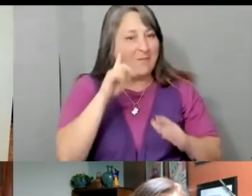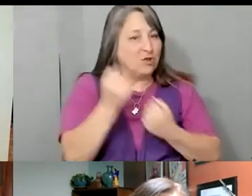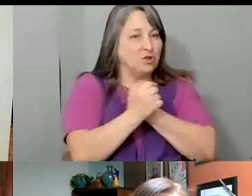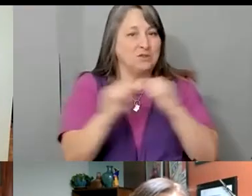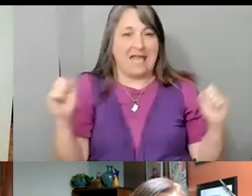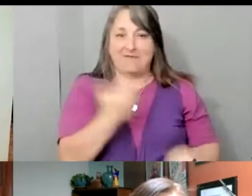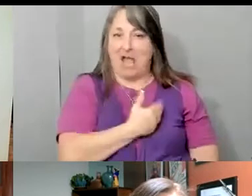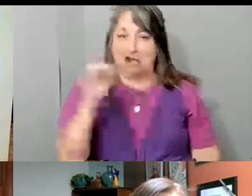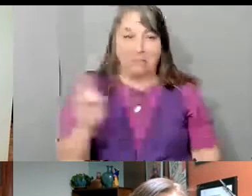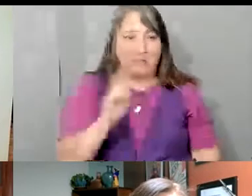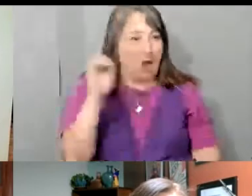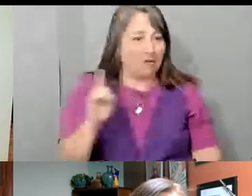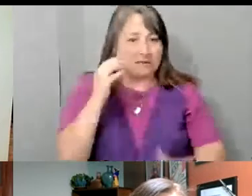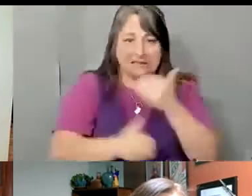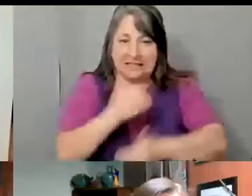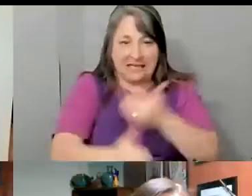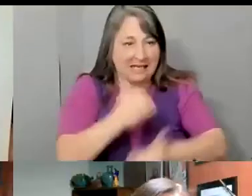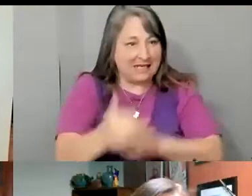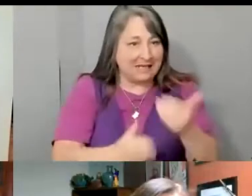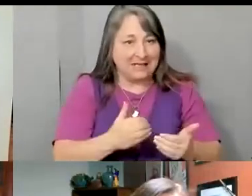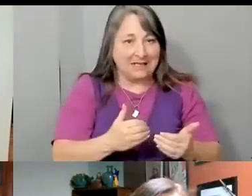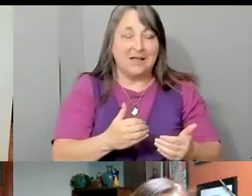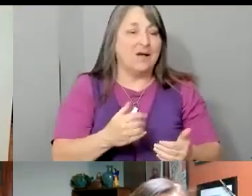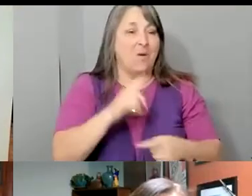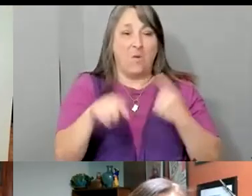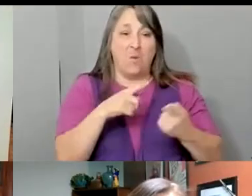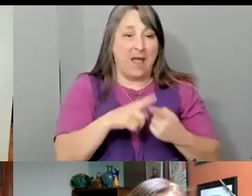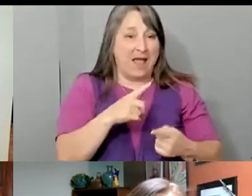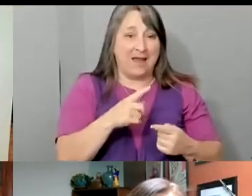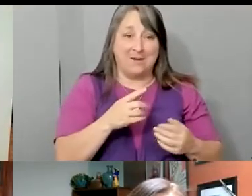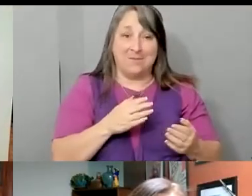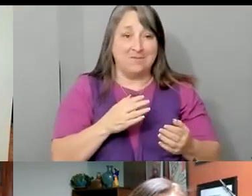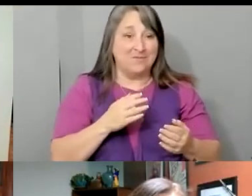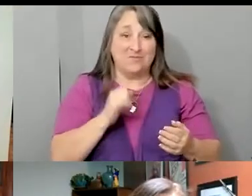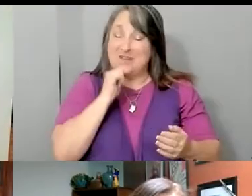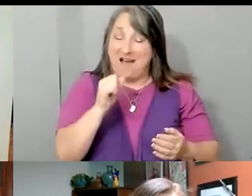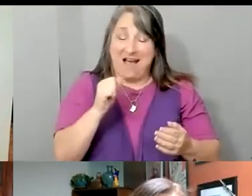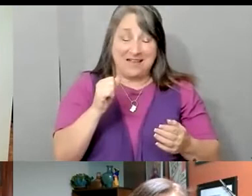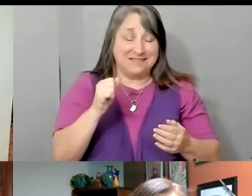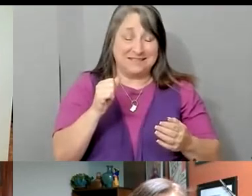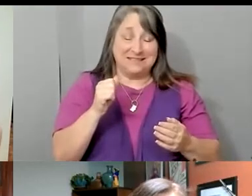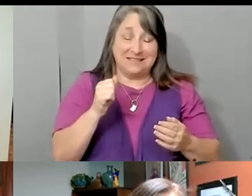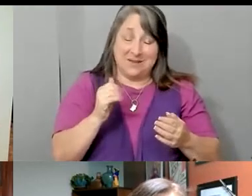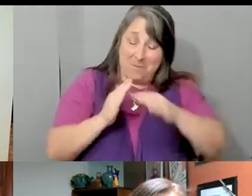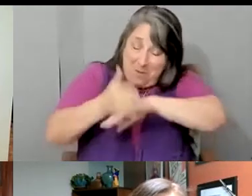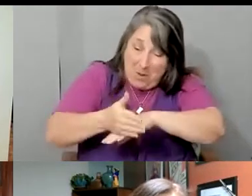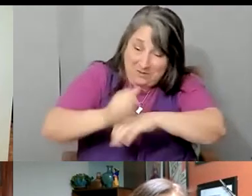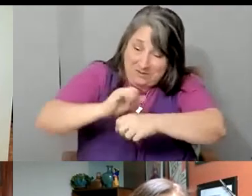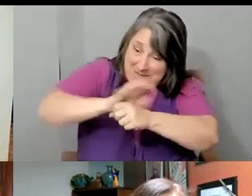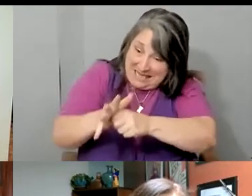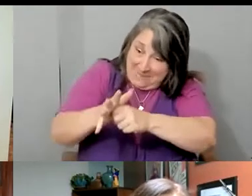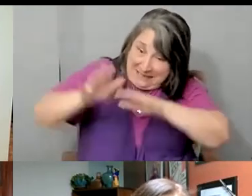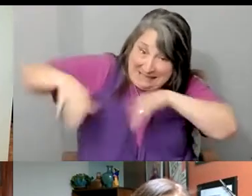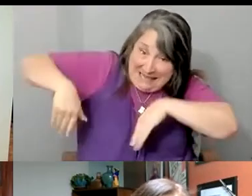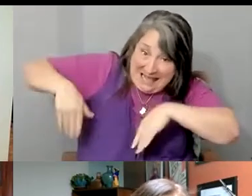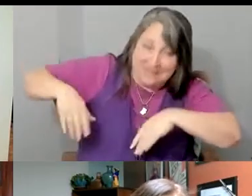they're not really thriving during post-pandemic recovery, because we're not post-pandemic. But they, despite all these barriers